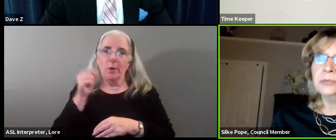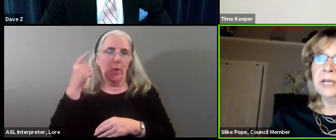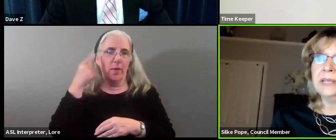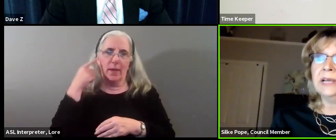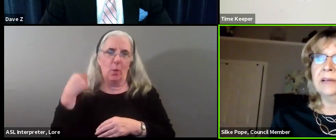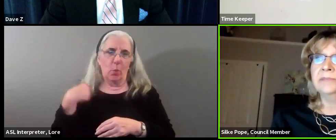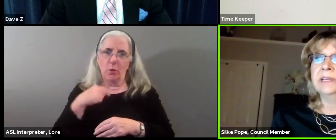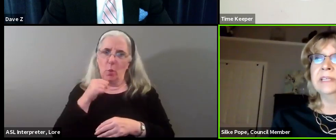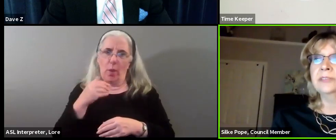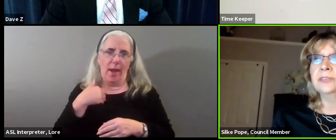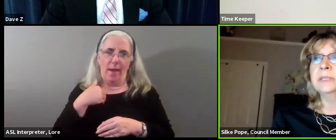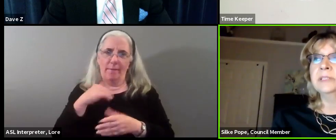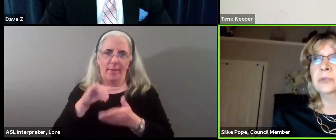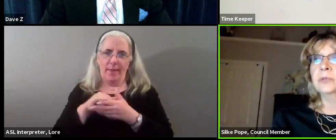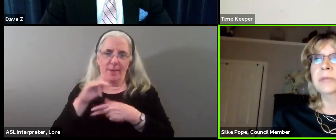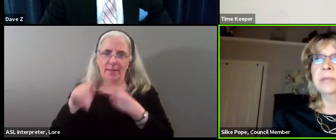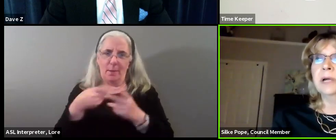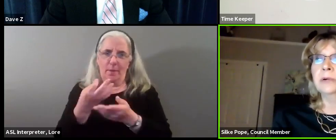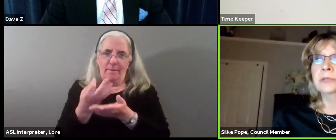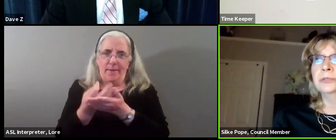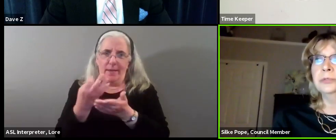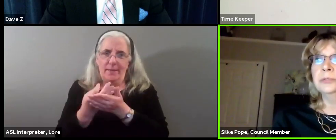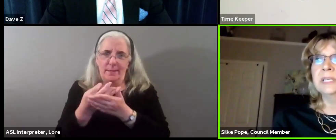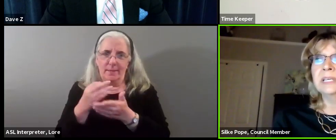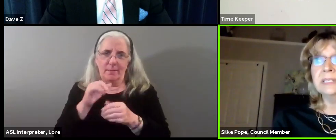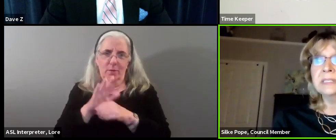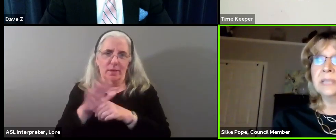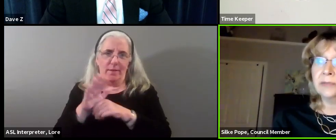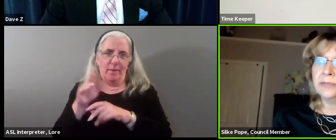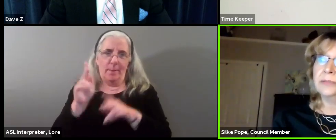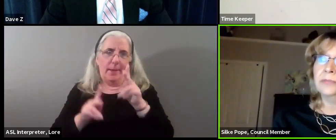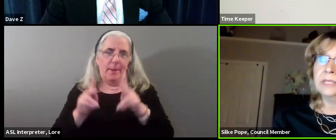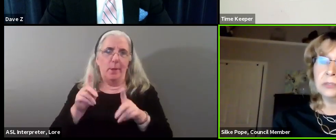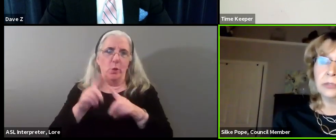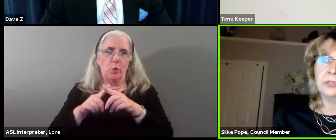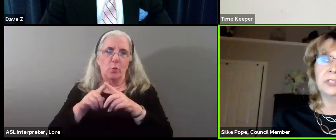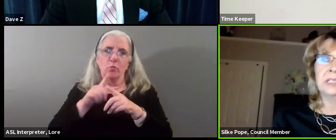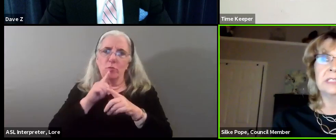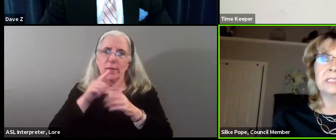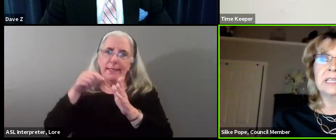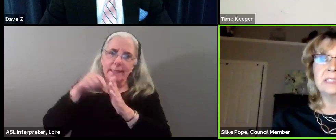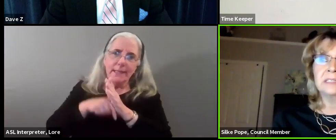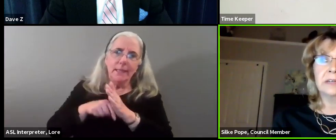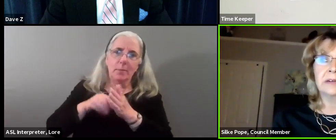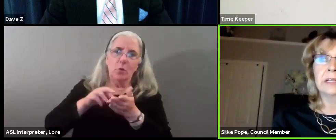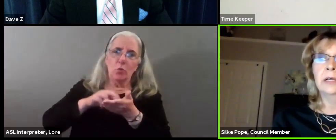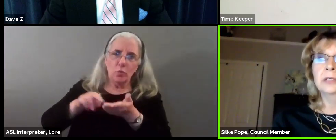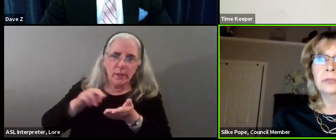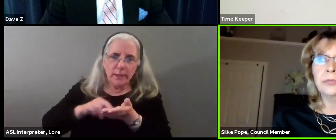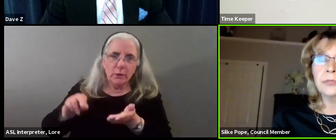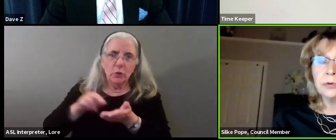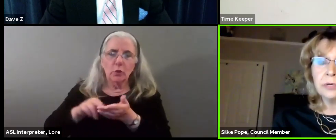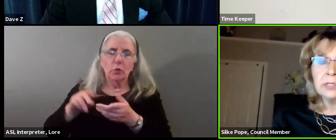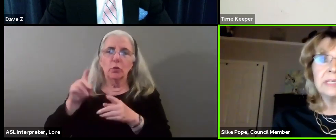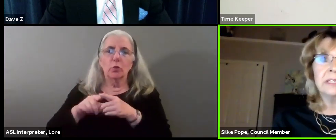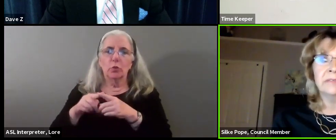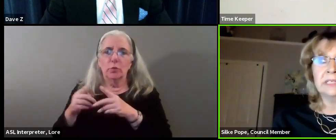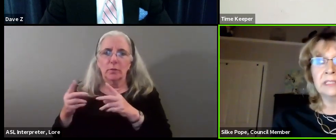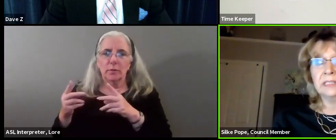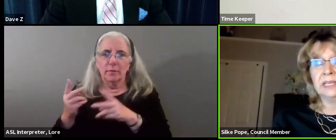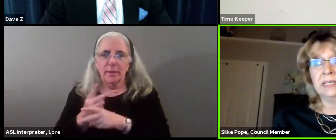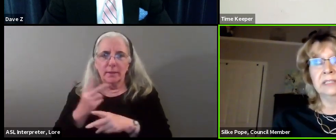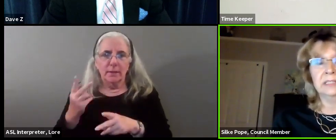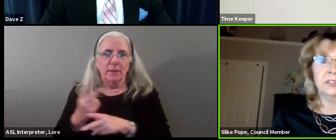simply do not have the financial means or the manpower to do the in-depth research that is necessary to thoroughly